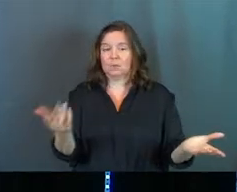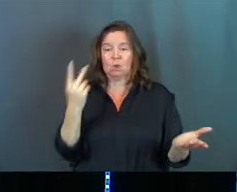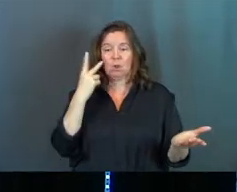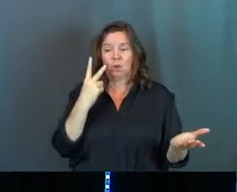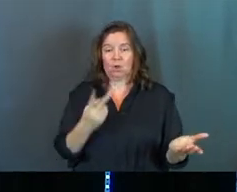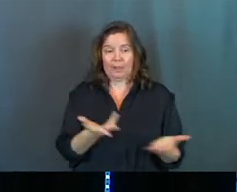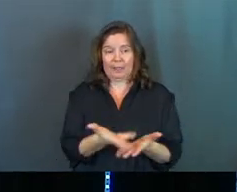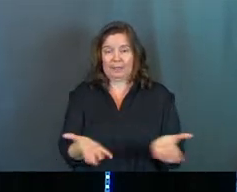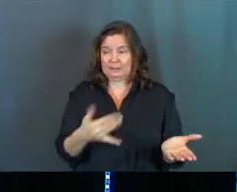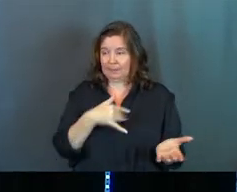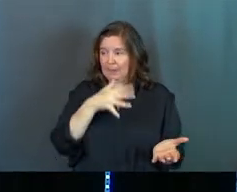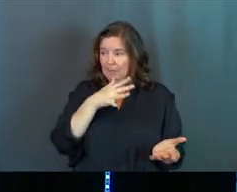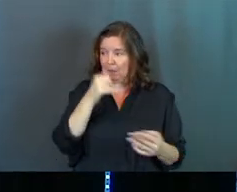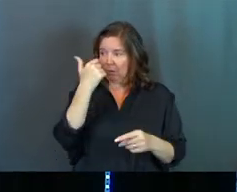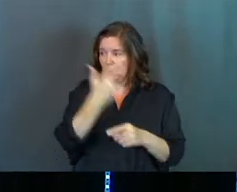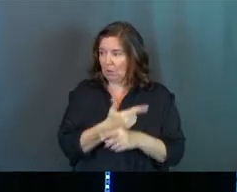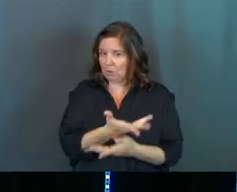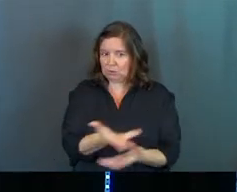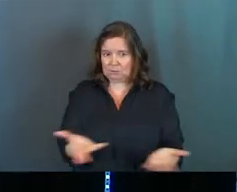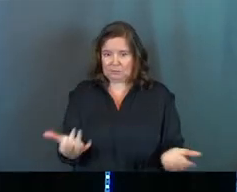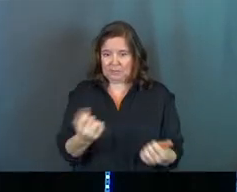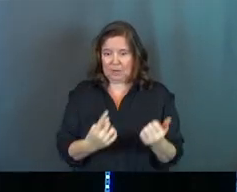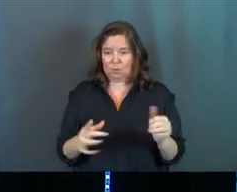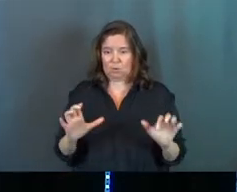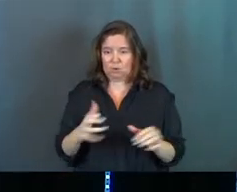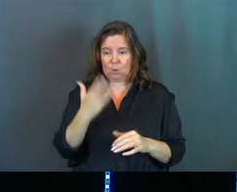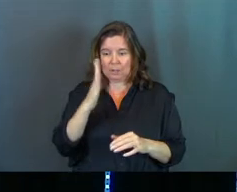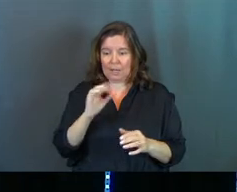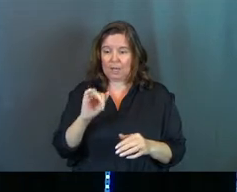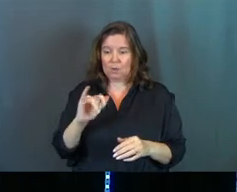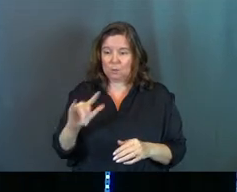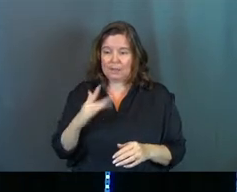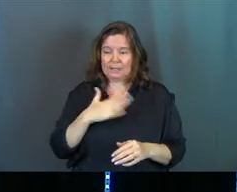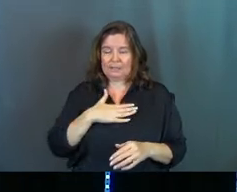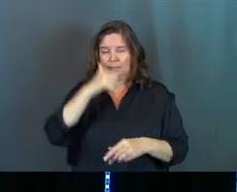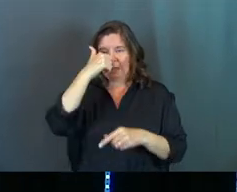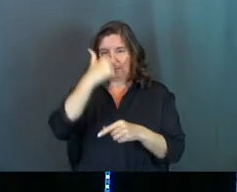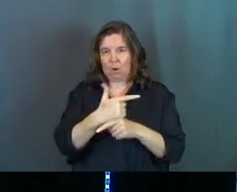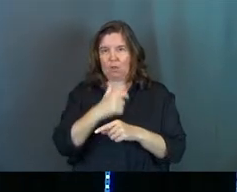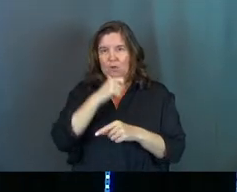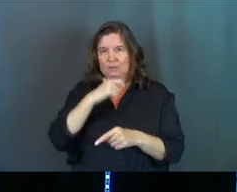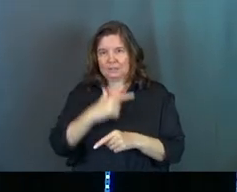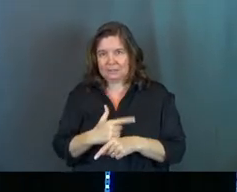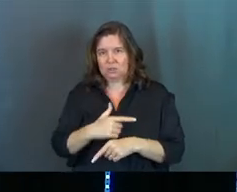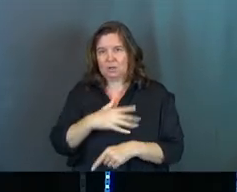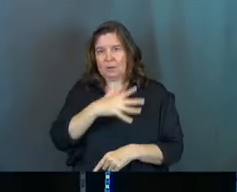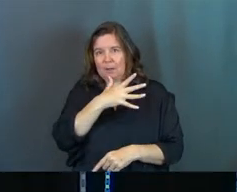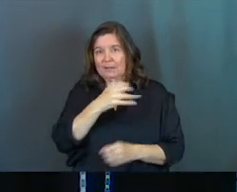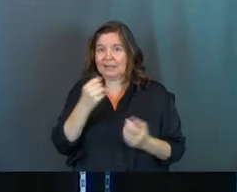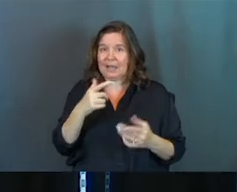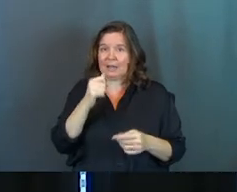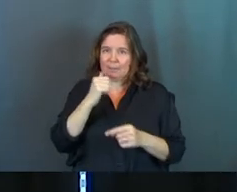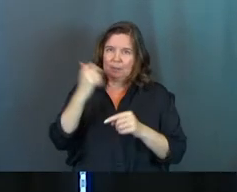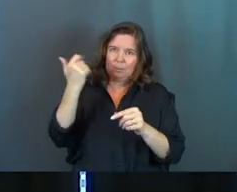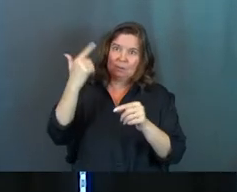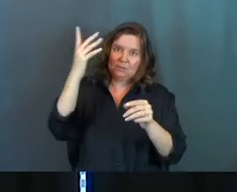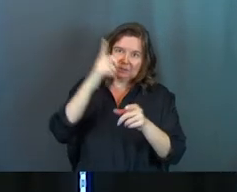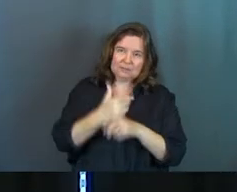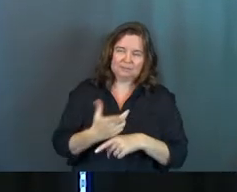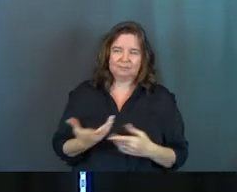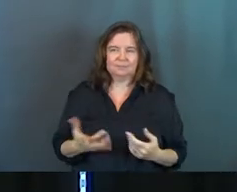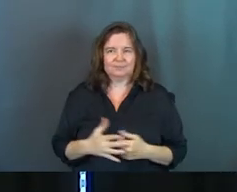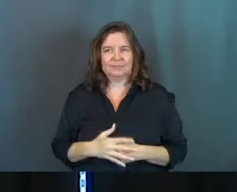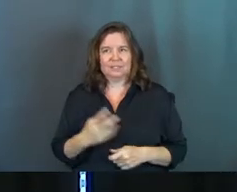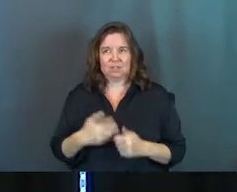Look, these are my mother and brothers. Anyone who does God's will is my brother and sister and mother. It's a lot of mother, brother, sisters, okay?